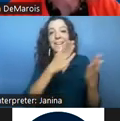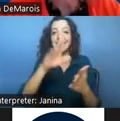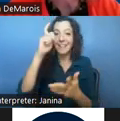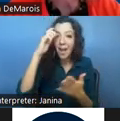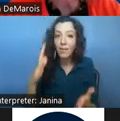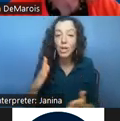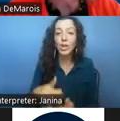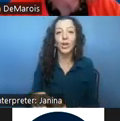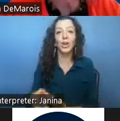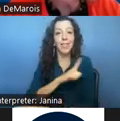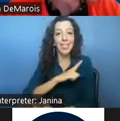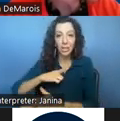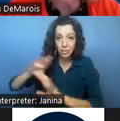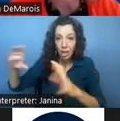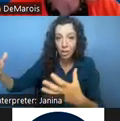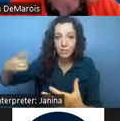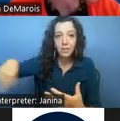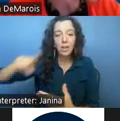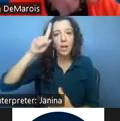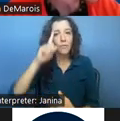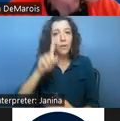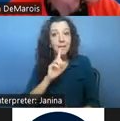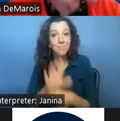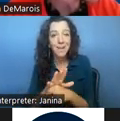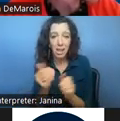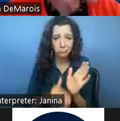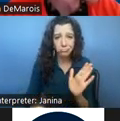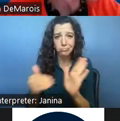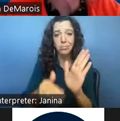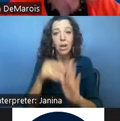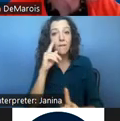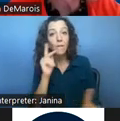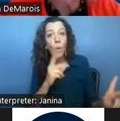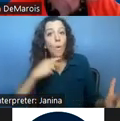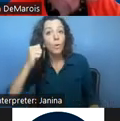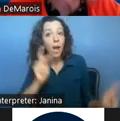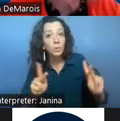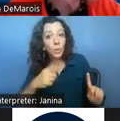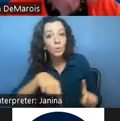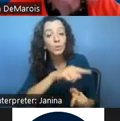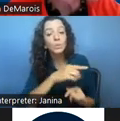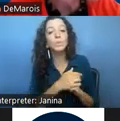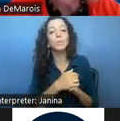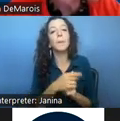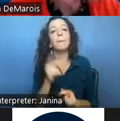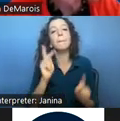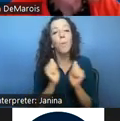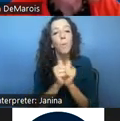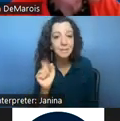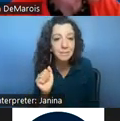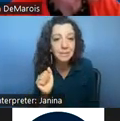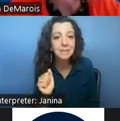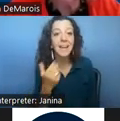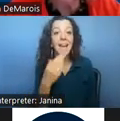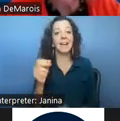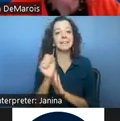for committing and recommitting to older adults and people with disabilities and to the state's master plan for aging this